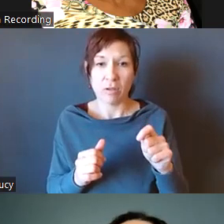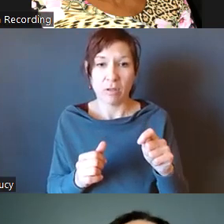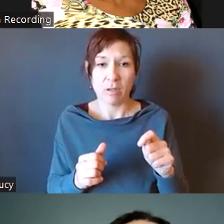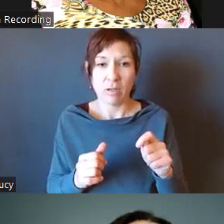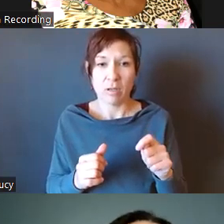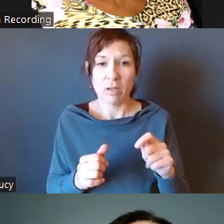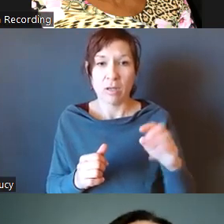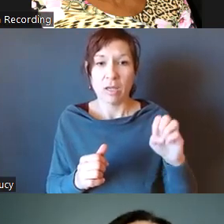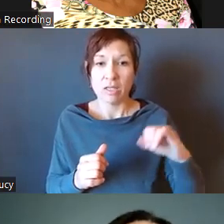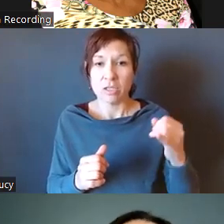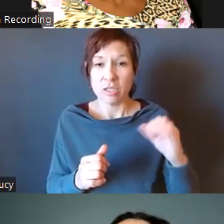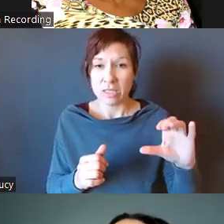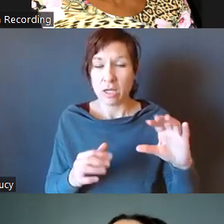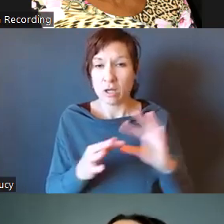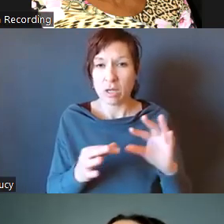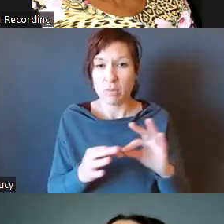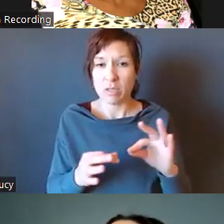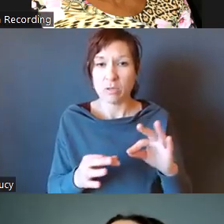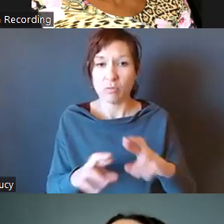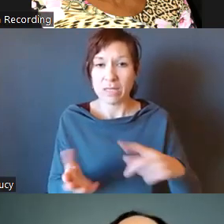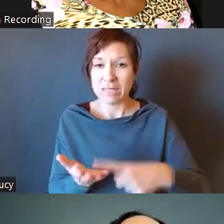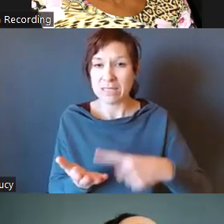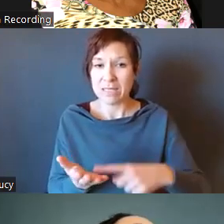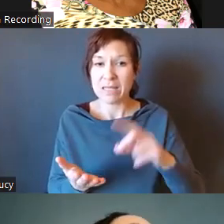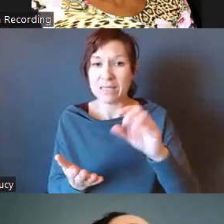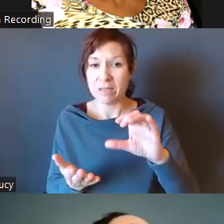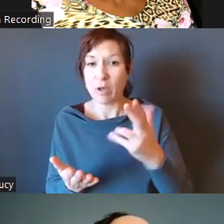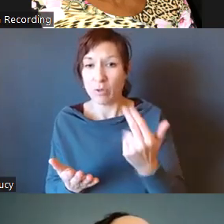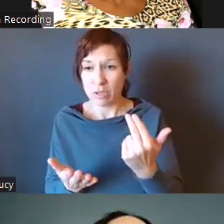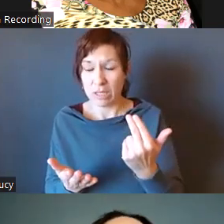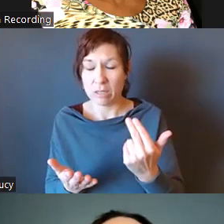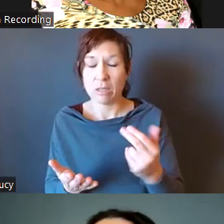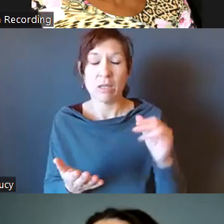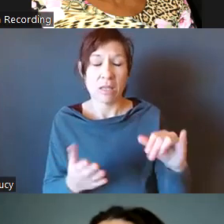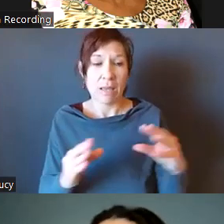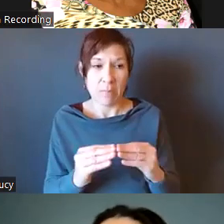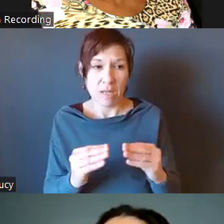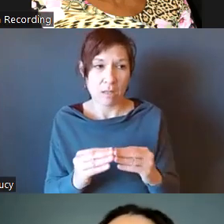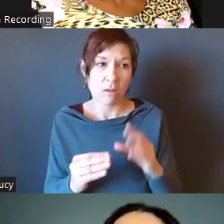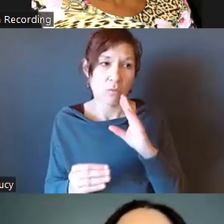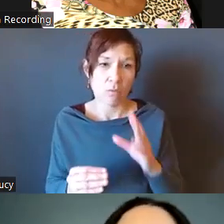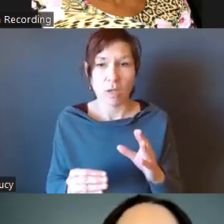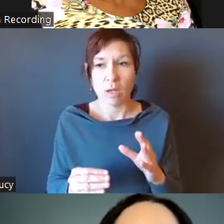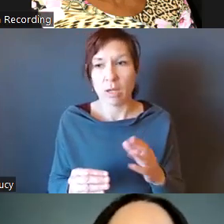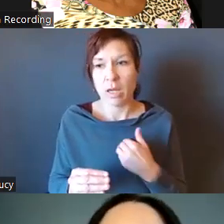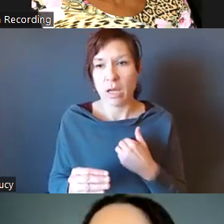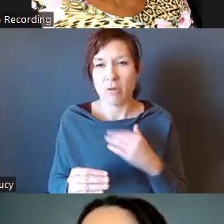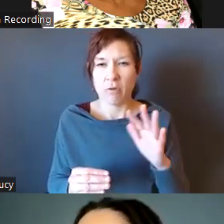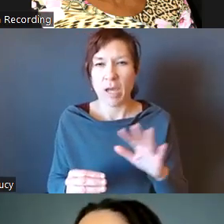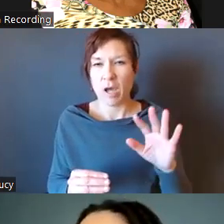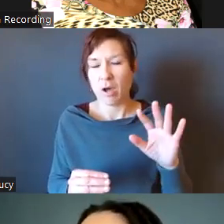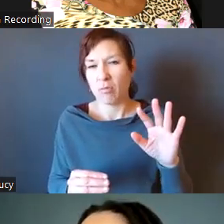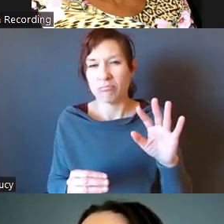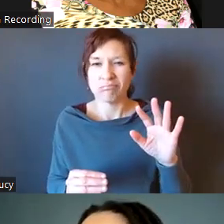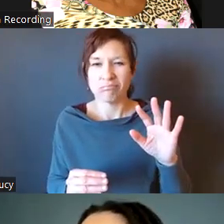on December 13th. At the December 13th meeting, we would hold 45 minutes to an